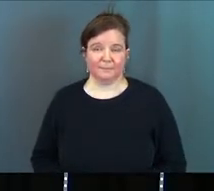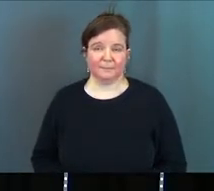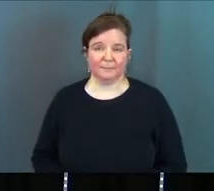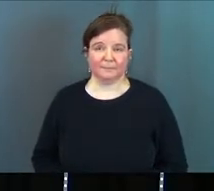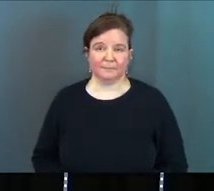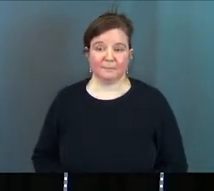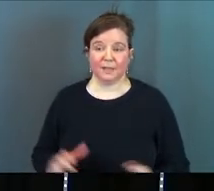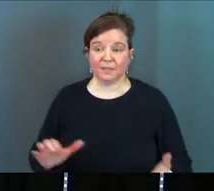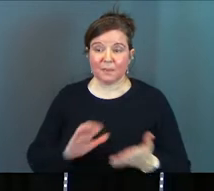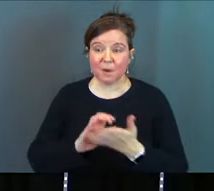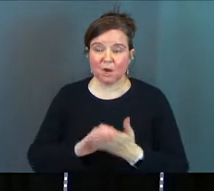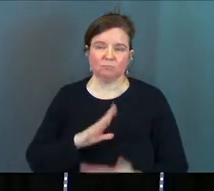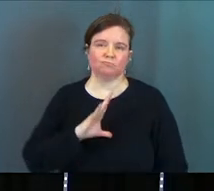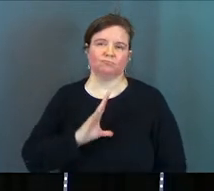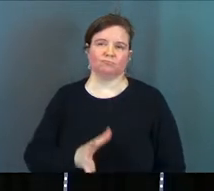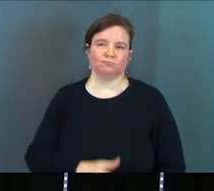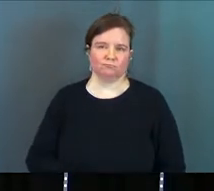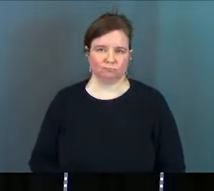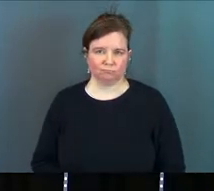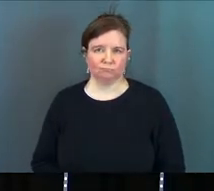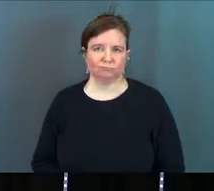The marriage is fine.